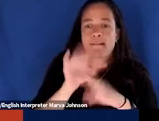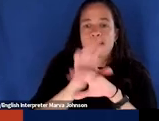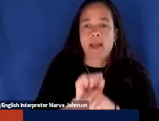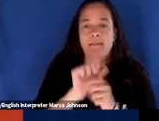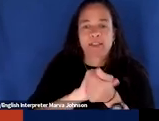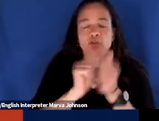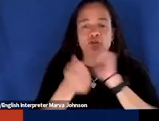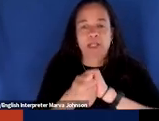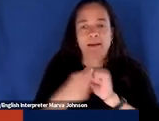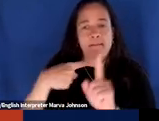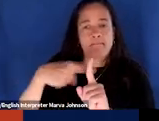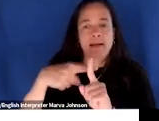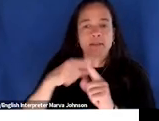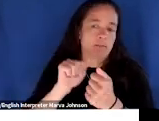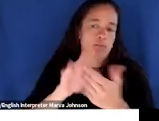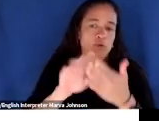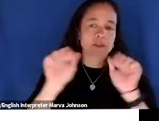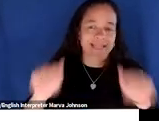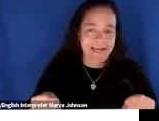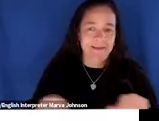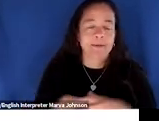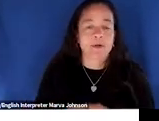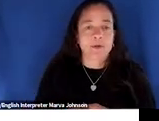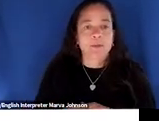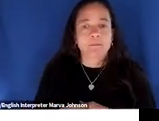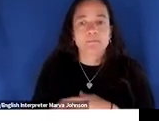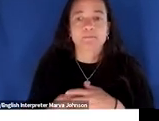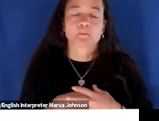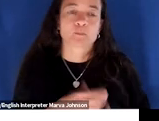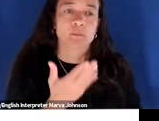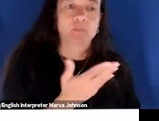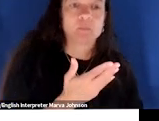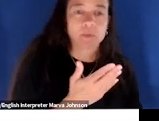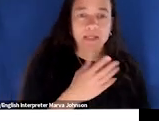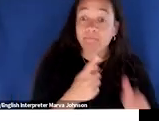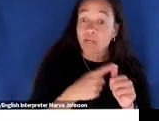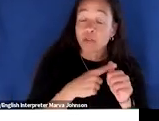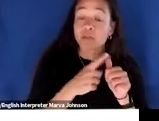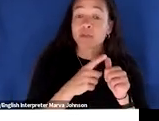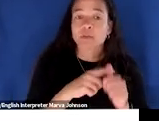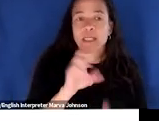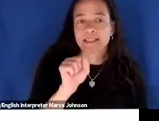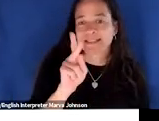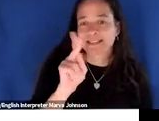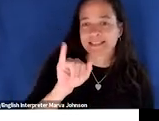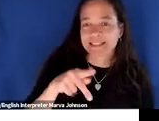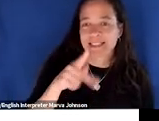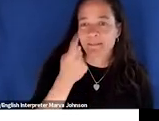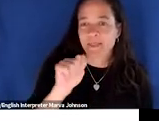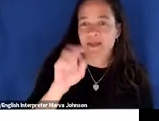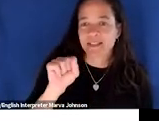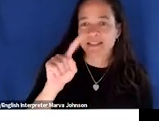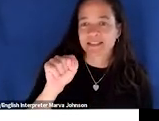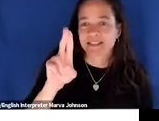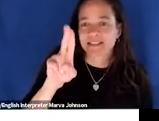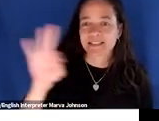positive way like we've been discussing so here's the first one um skip the stuff so hashtag skip the